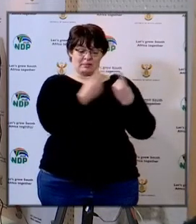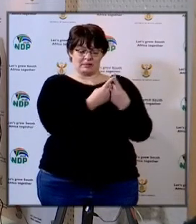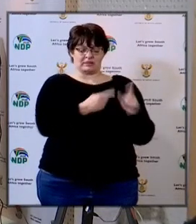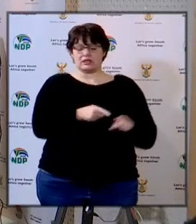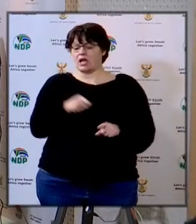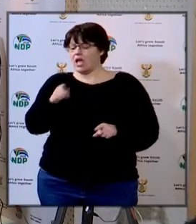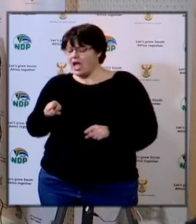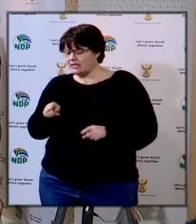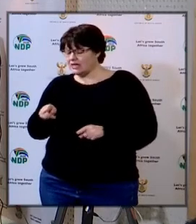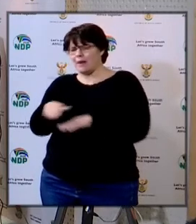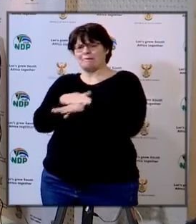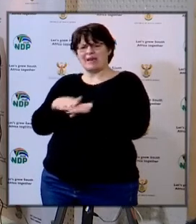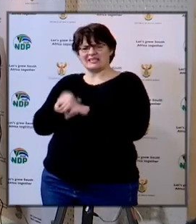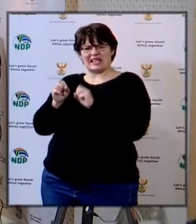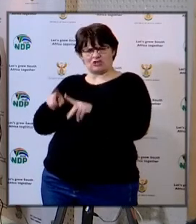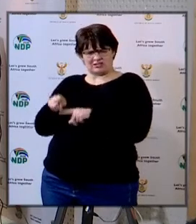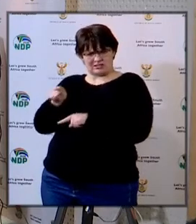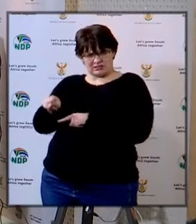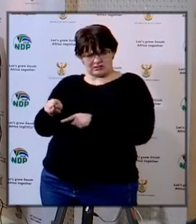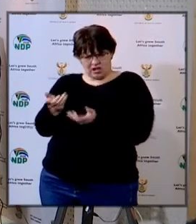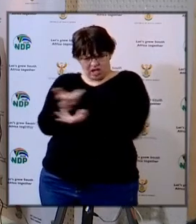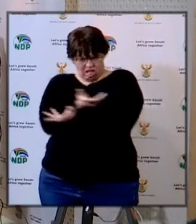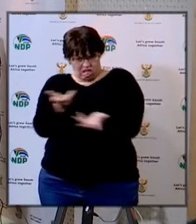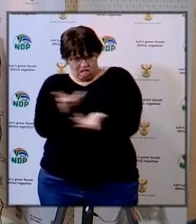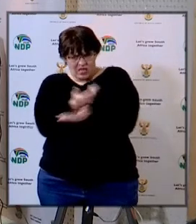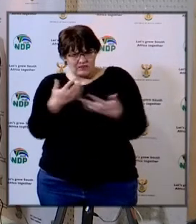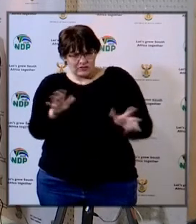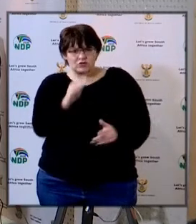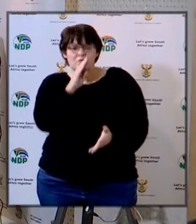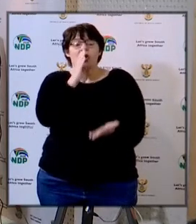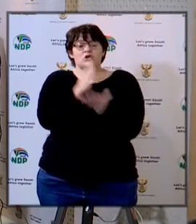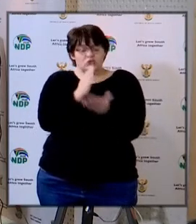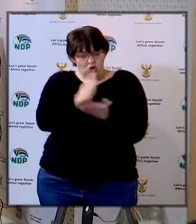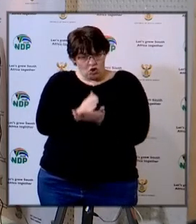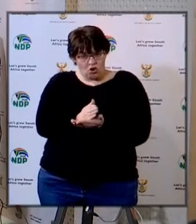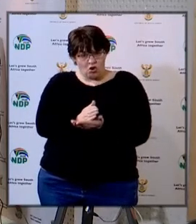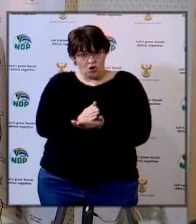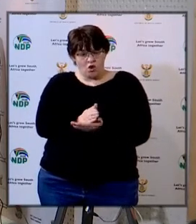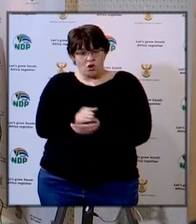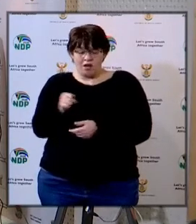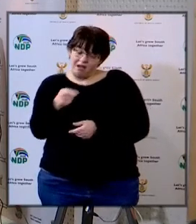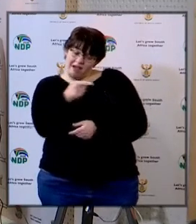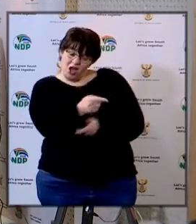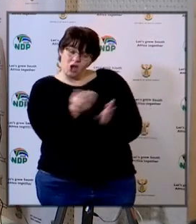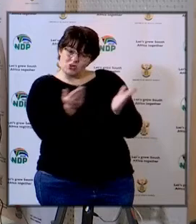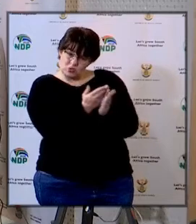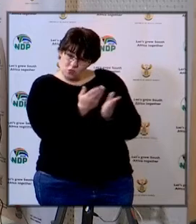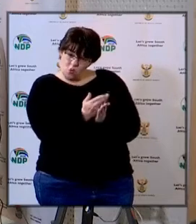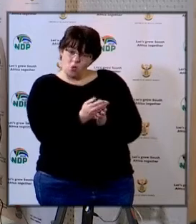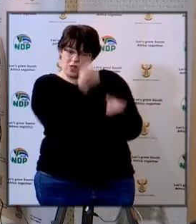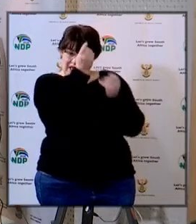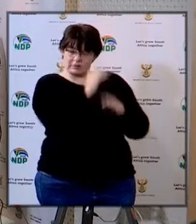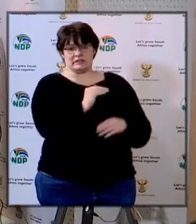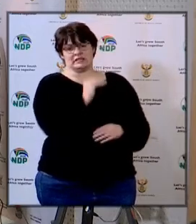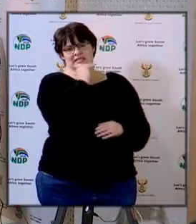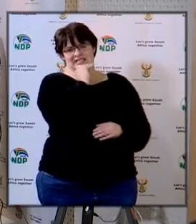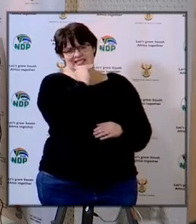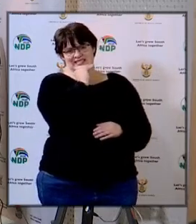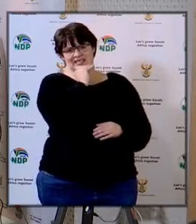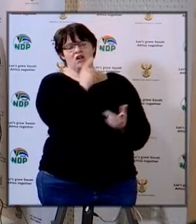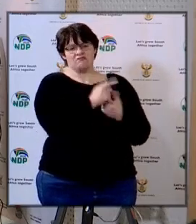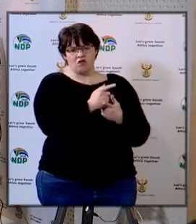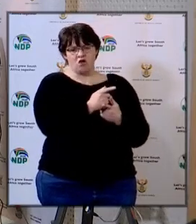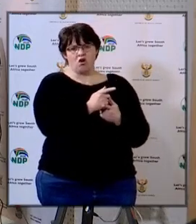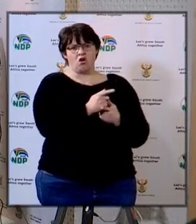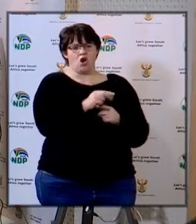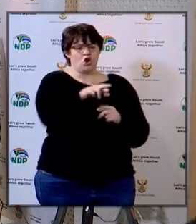makers about basic education in the province to ensure parents and schools are given adequate information about